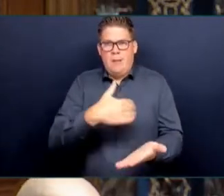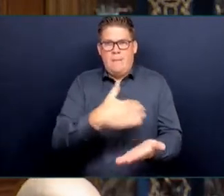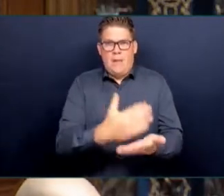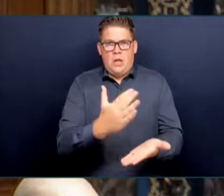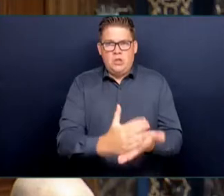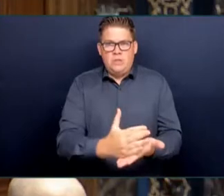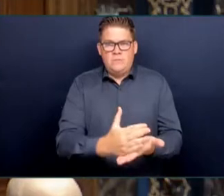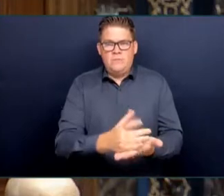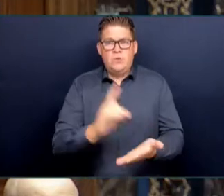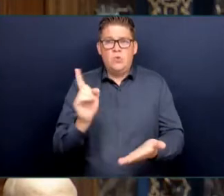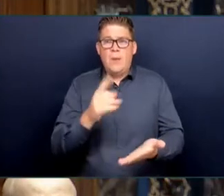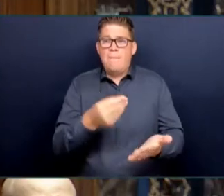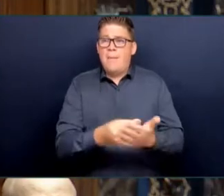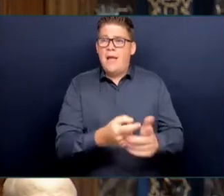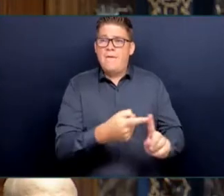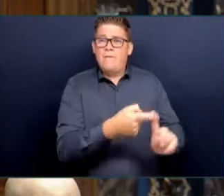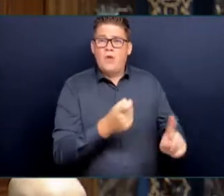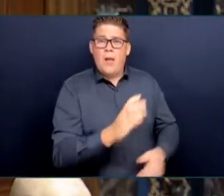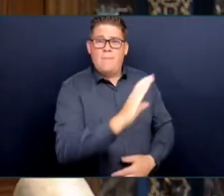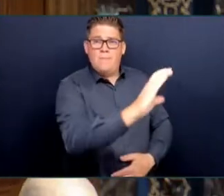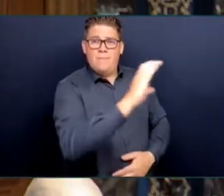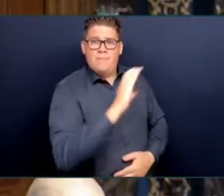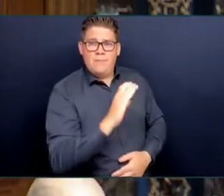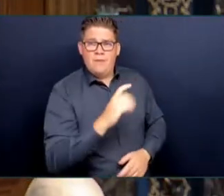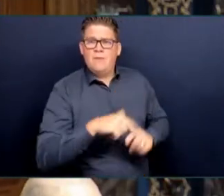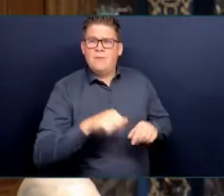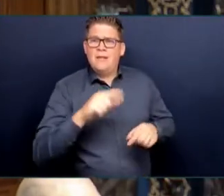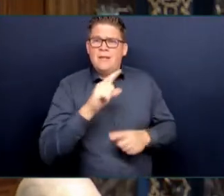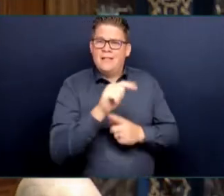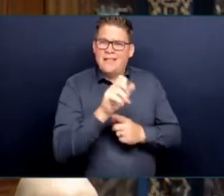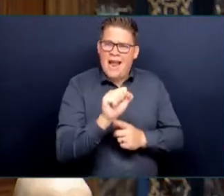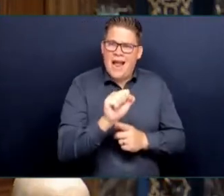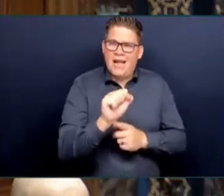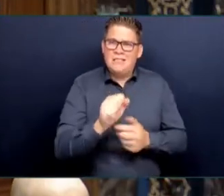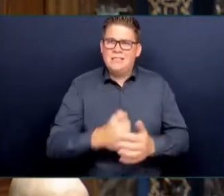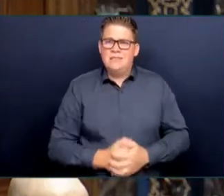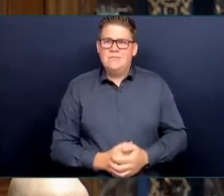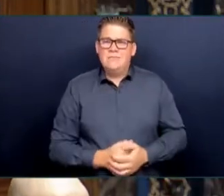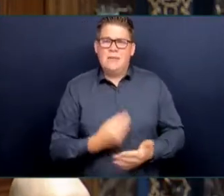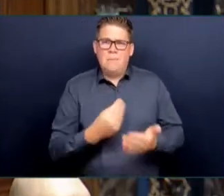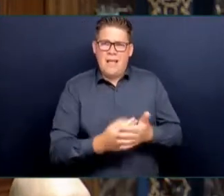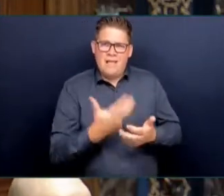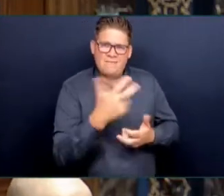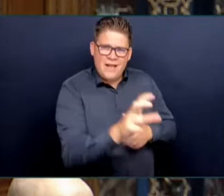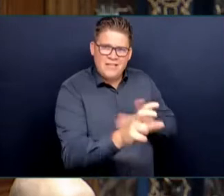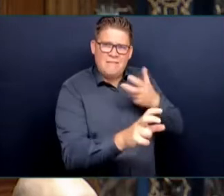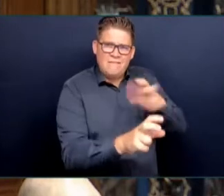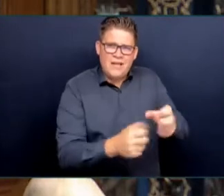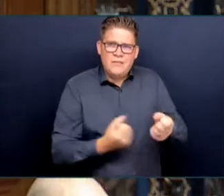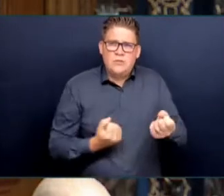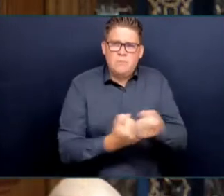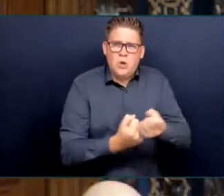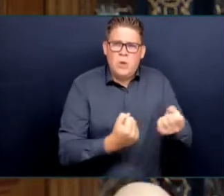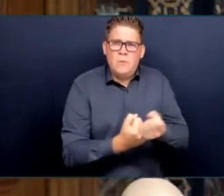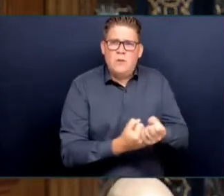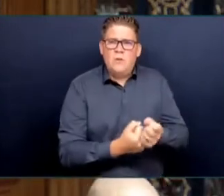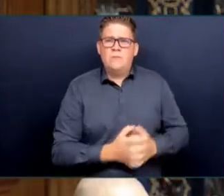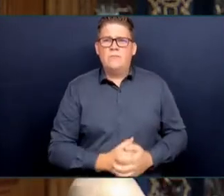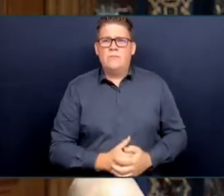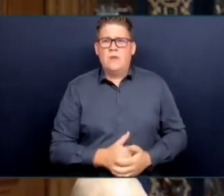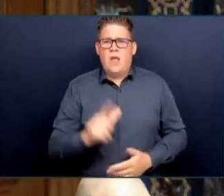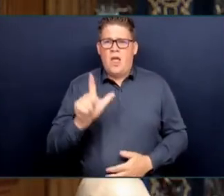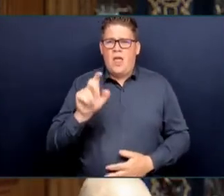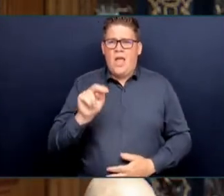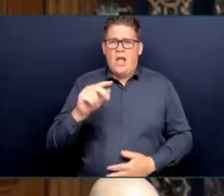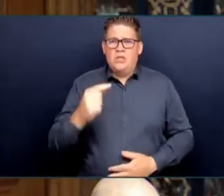to the LNG industry. Clean BC is and will be used like a smokescreen while the public chokes